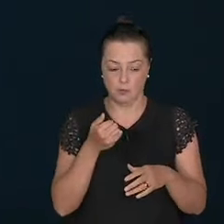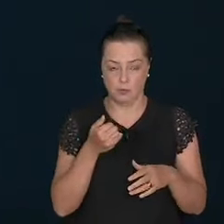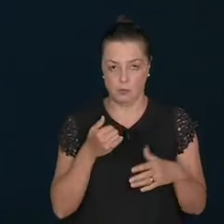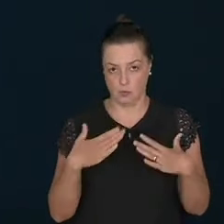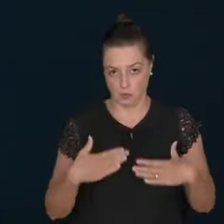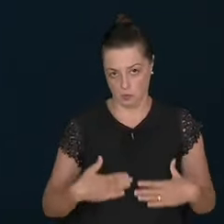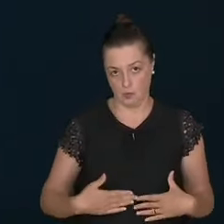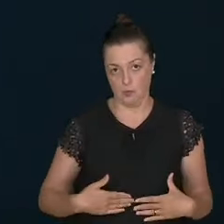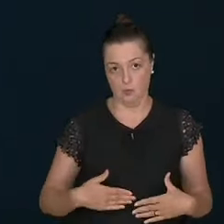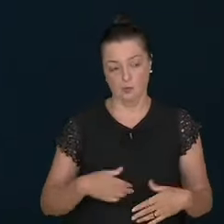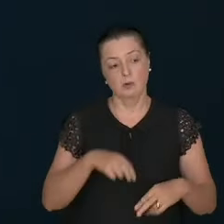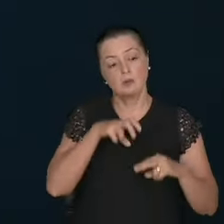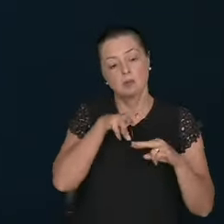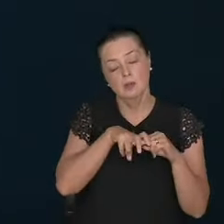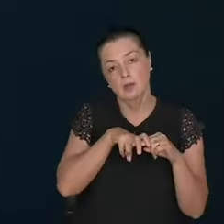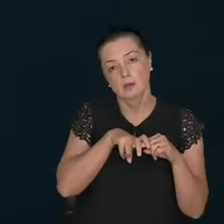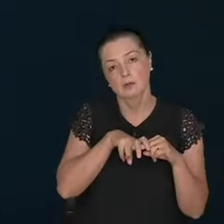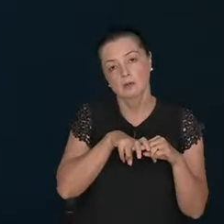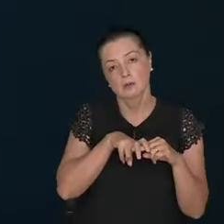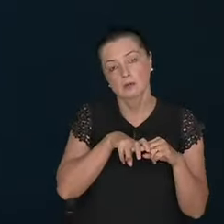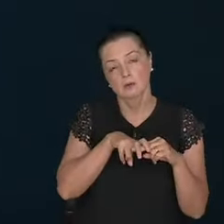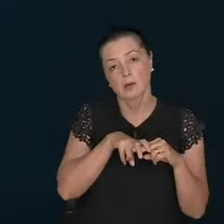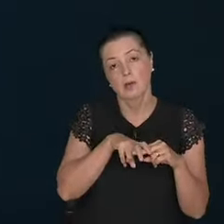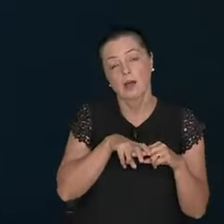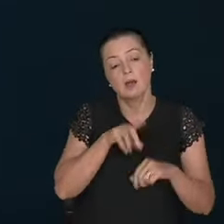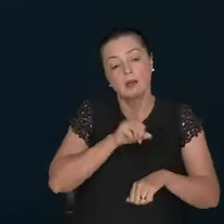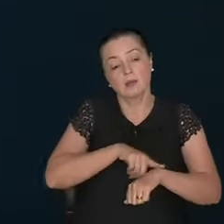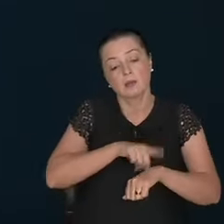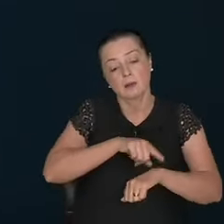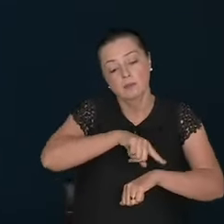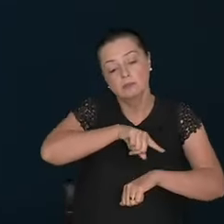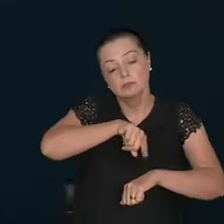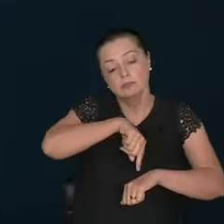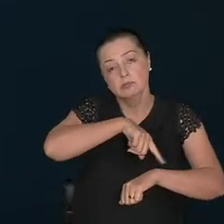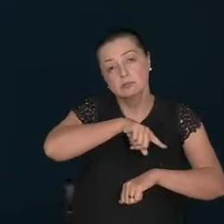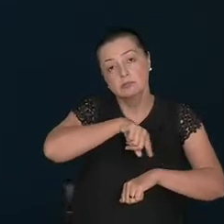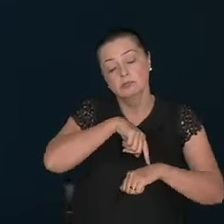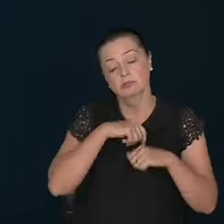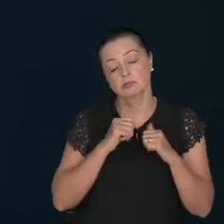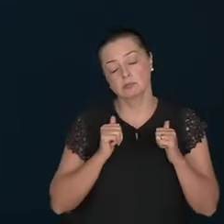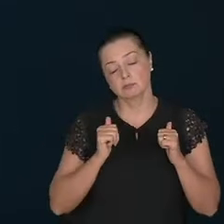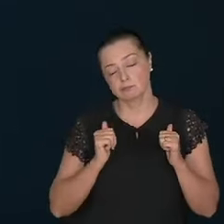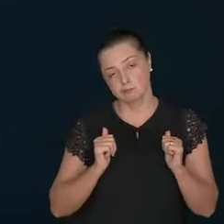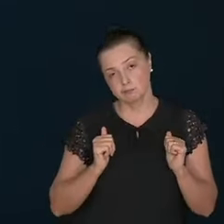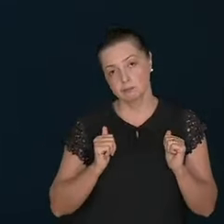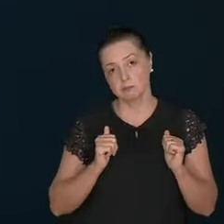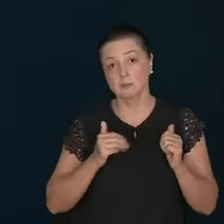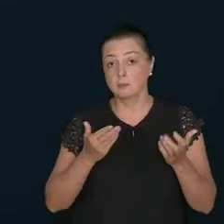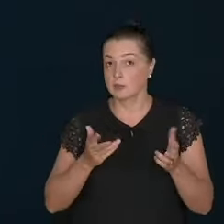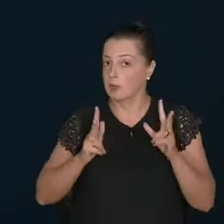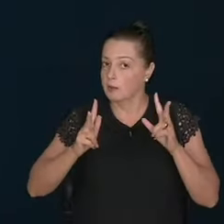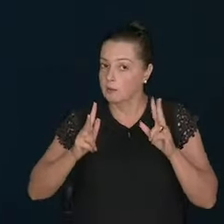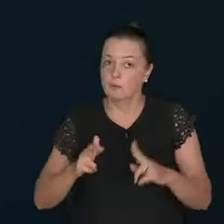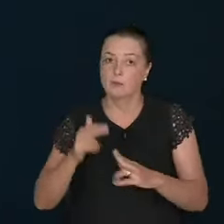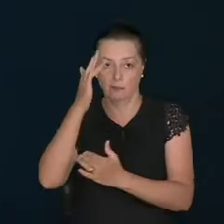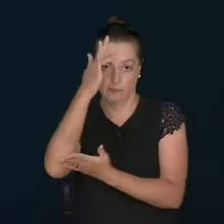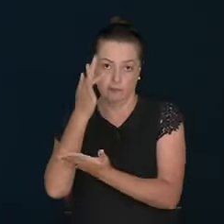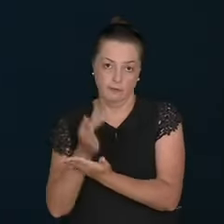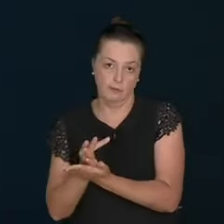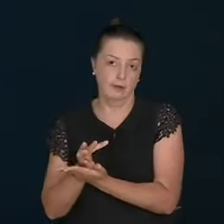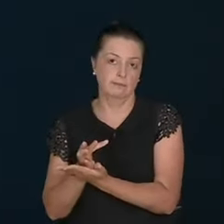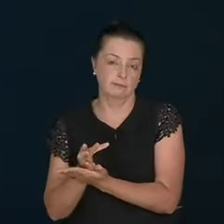When we stay sitting down too long in a place, we relax. Our body relaxes. And, the tendency is to relax.